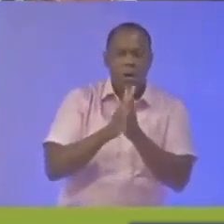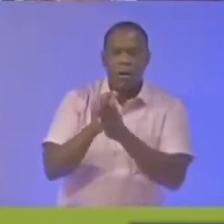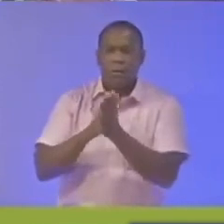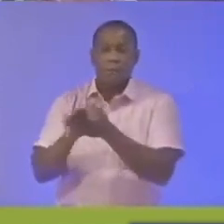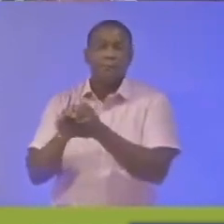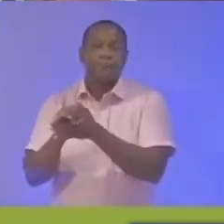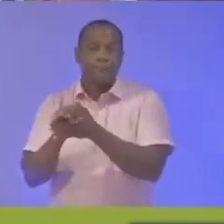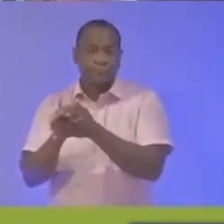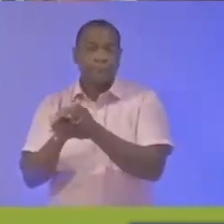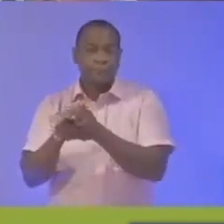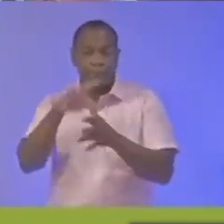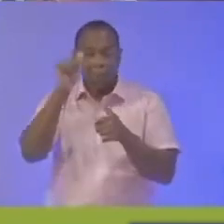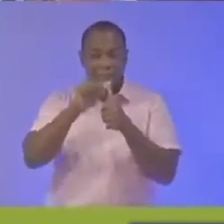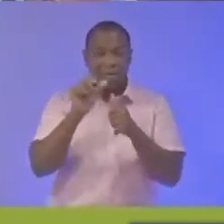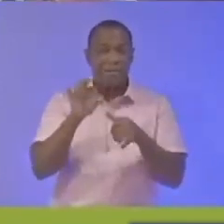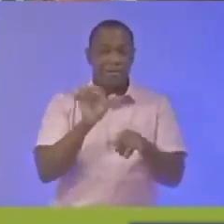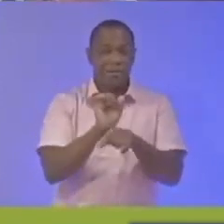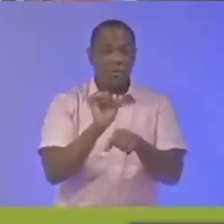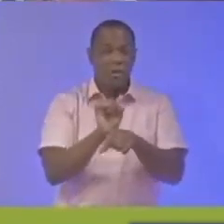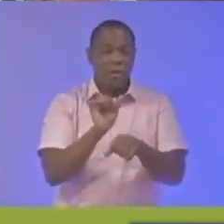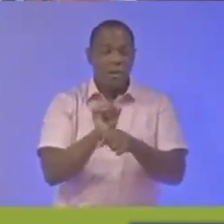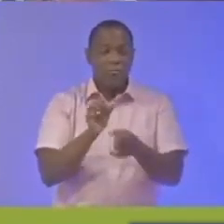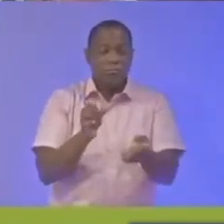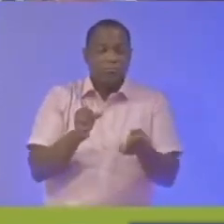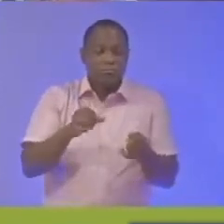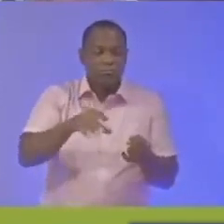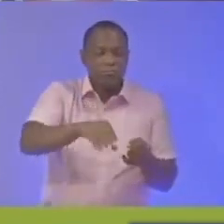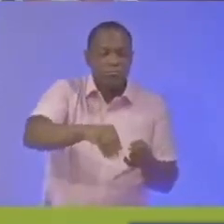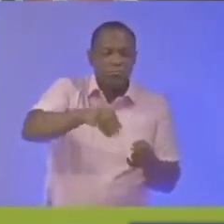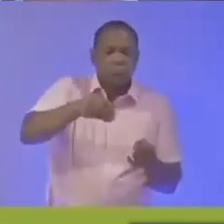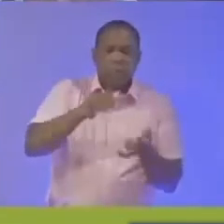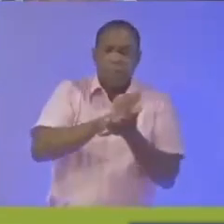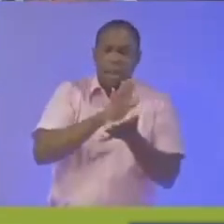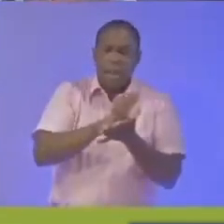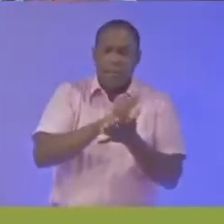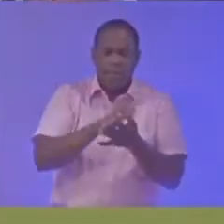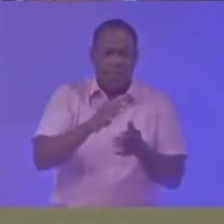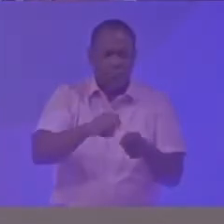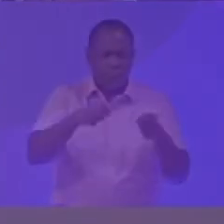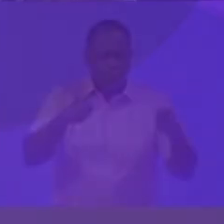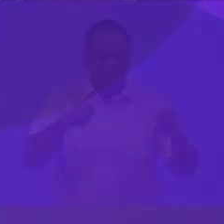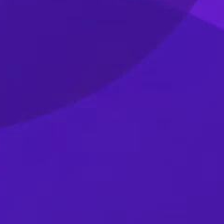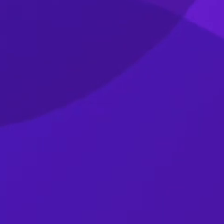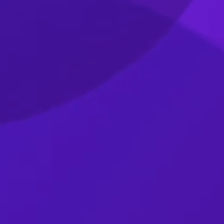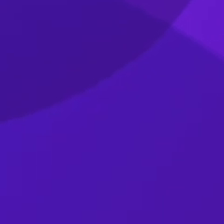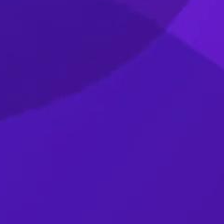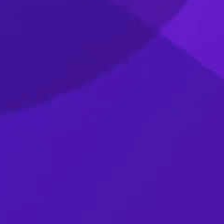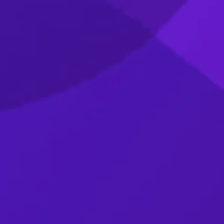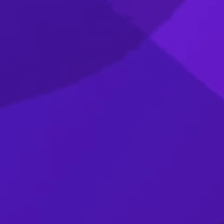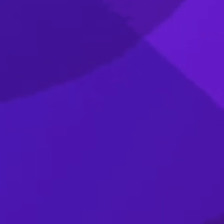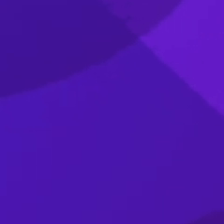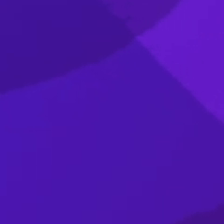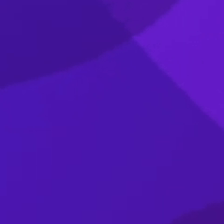at handling files or in any other space where you're touching fomites for for example doorknobz etc so you so you so so you so you so you